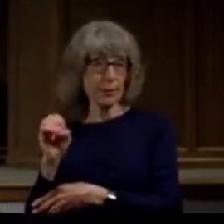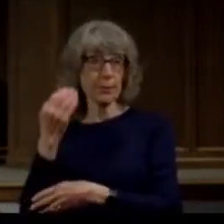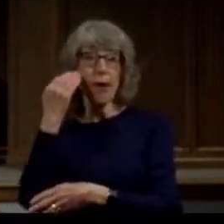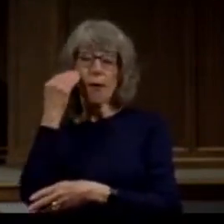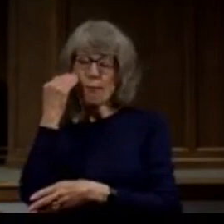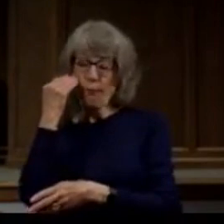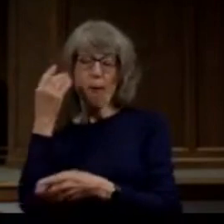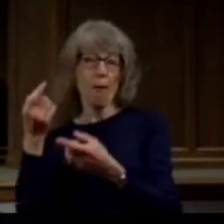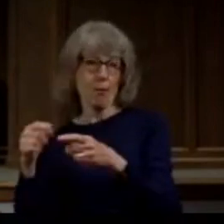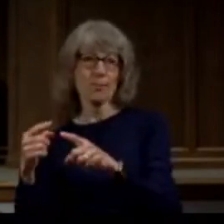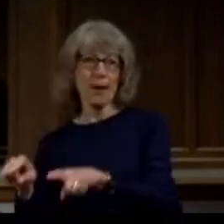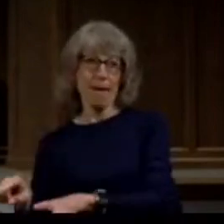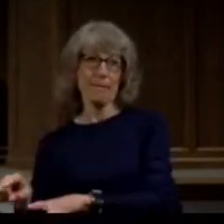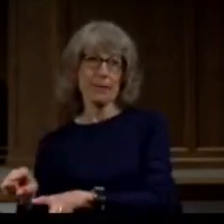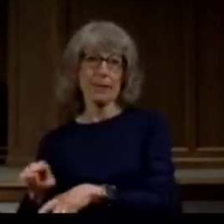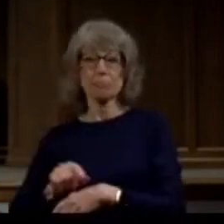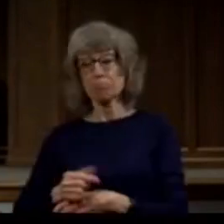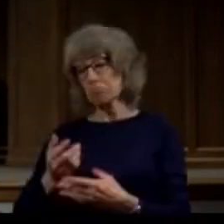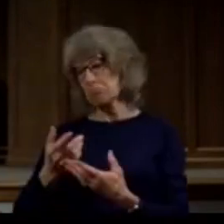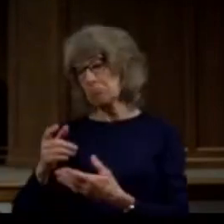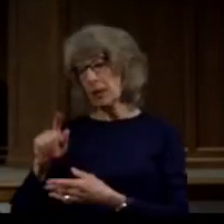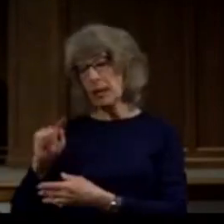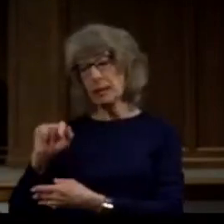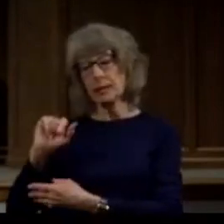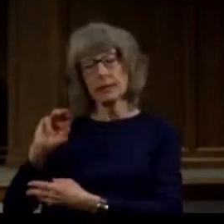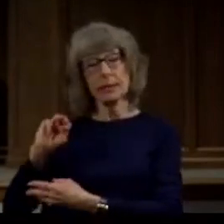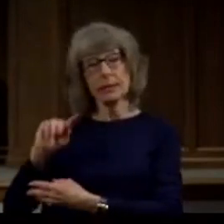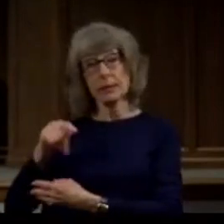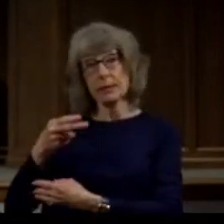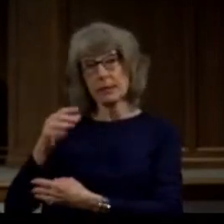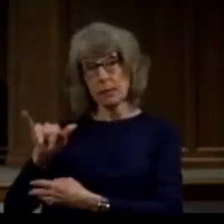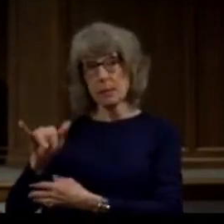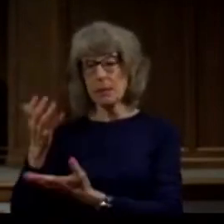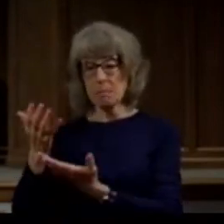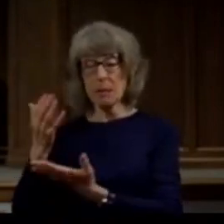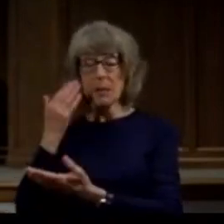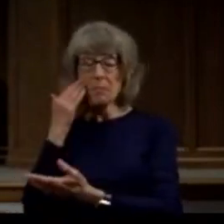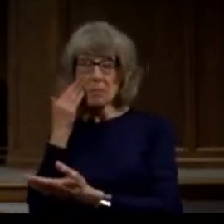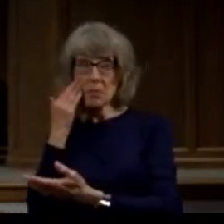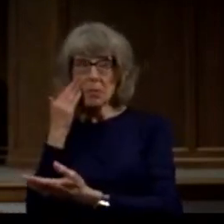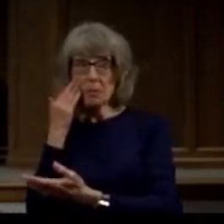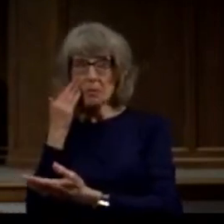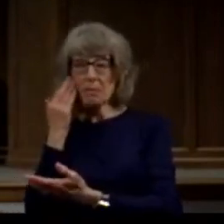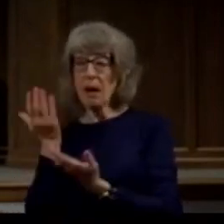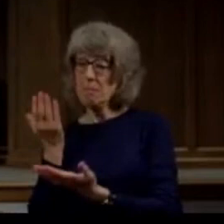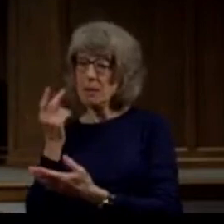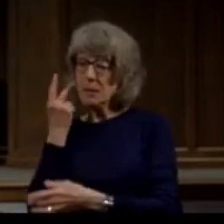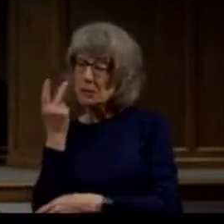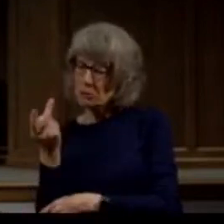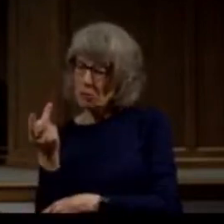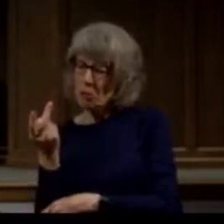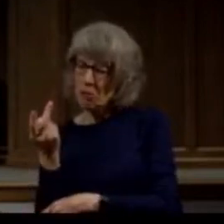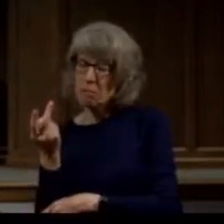Timothy may have been in the crowd watching Paul endure this.